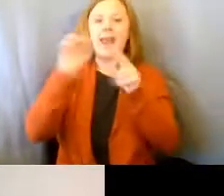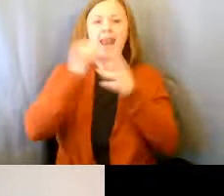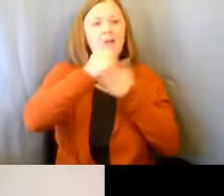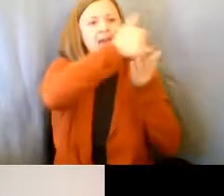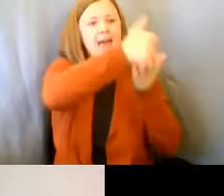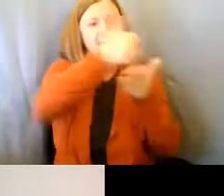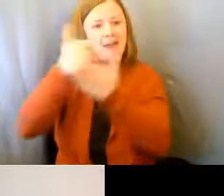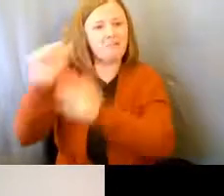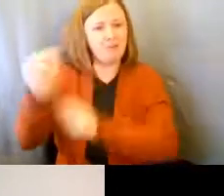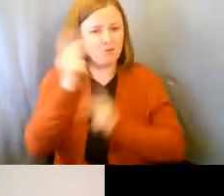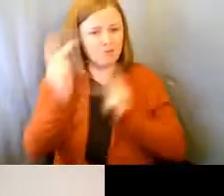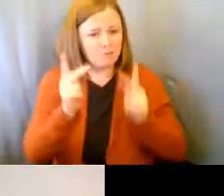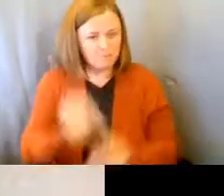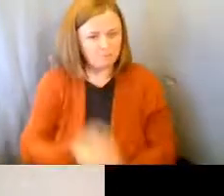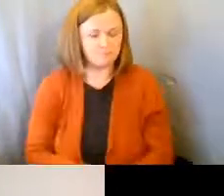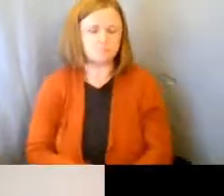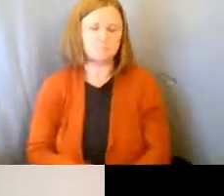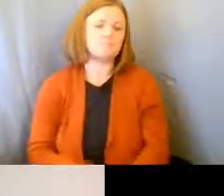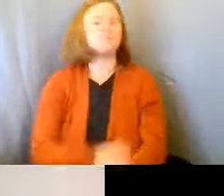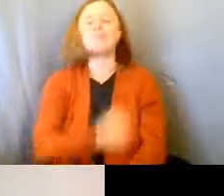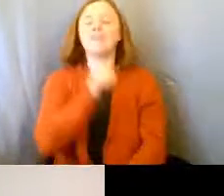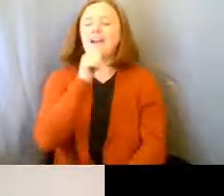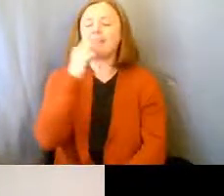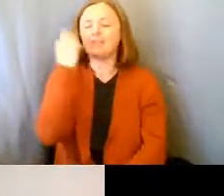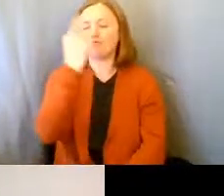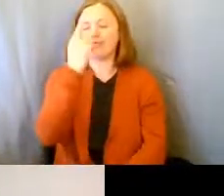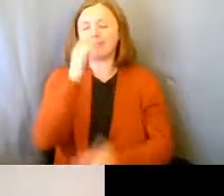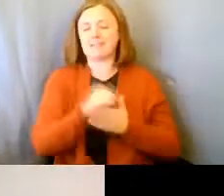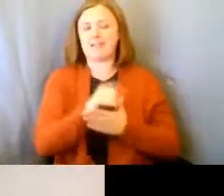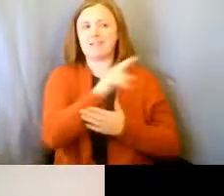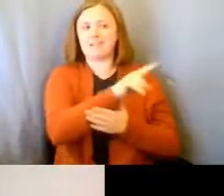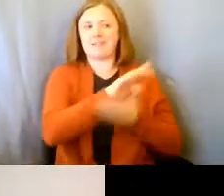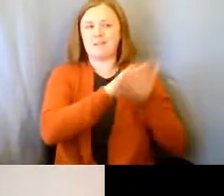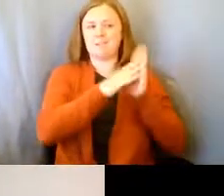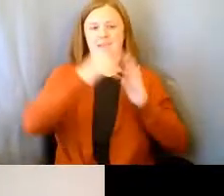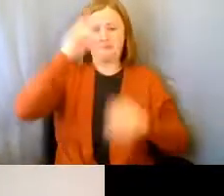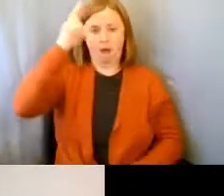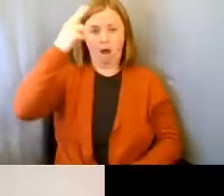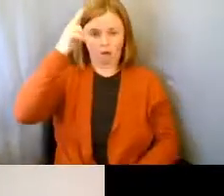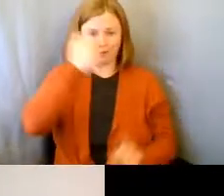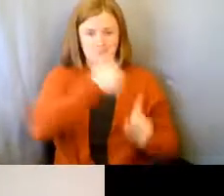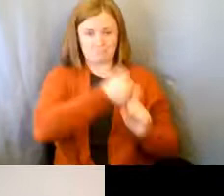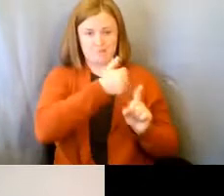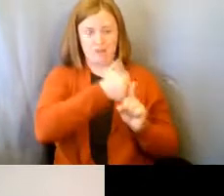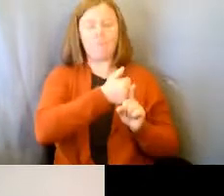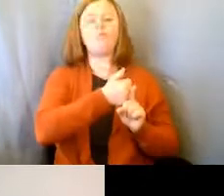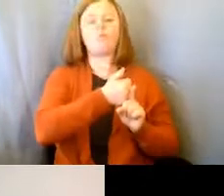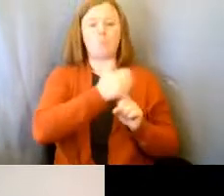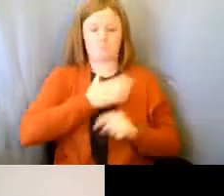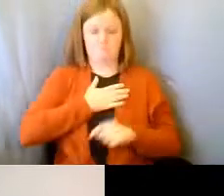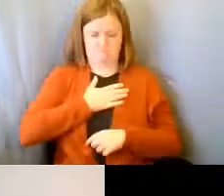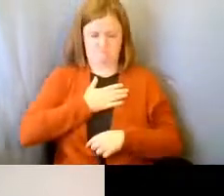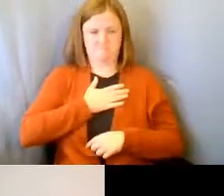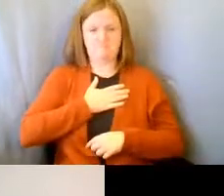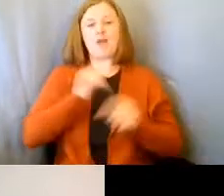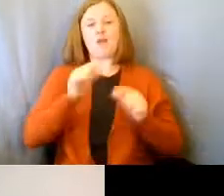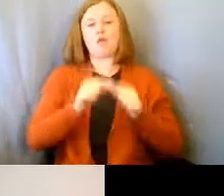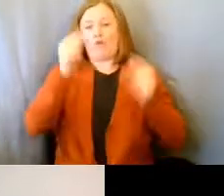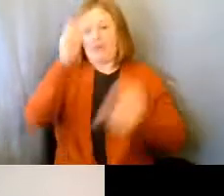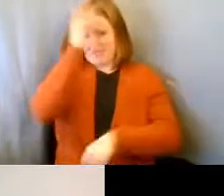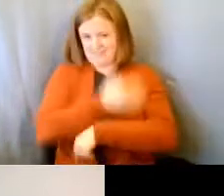I didn't realize that until they became uncles. And when my grandsons were born,